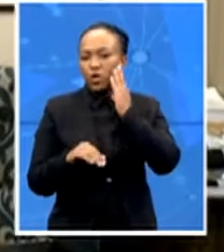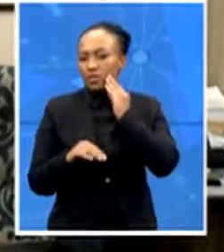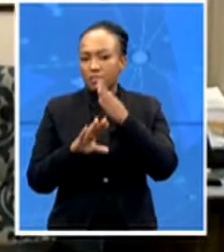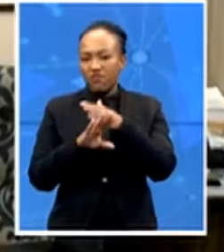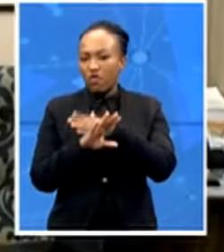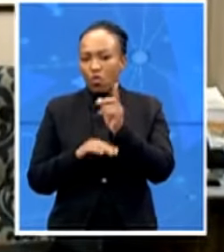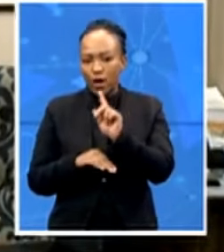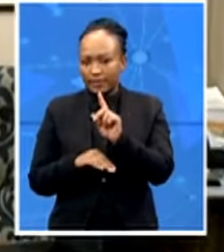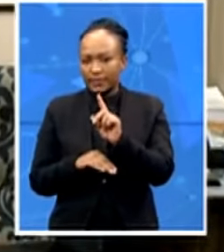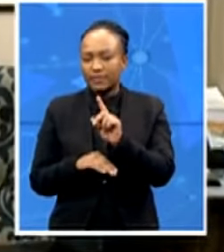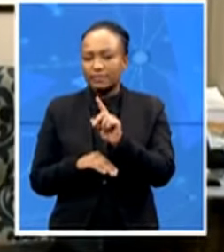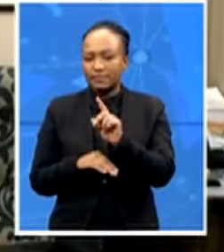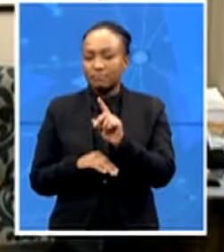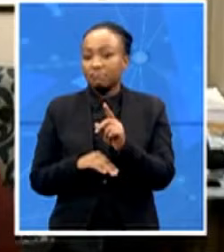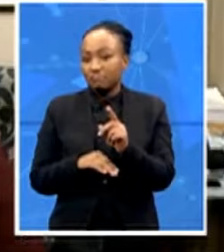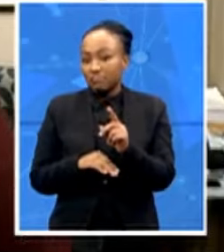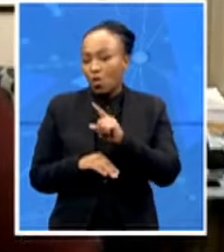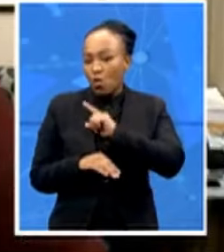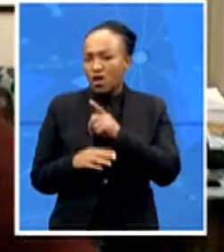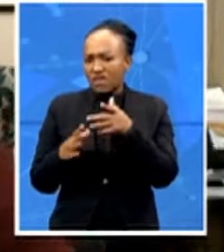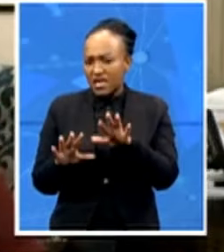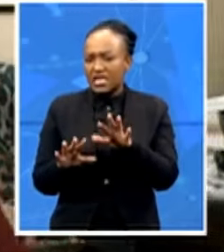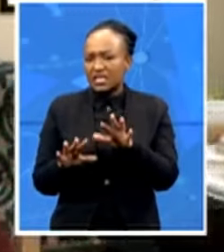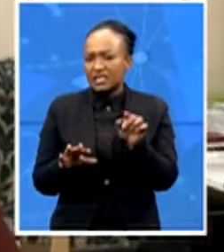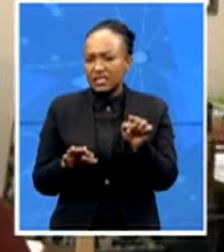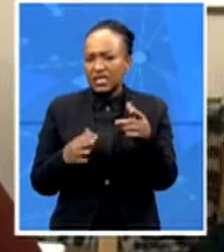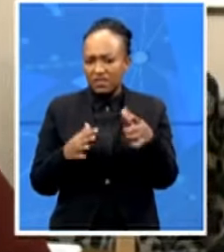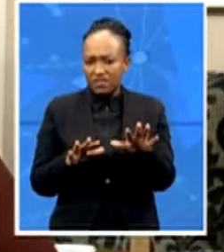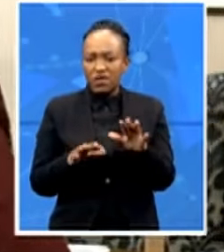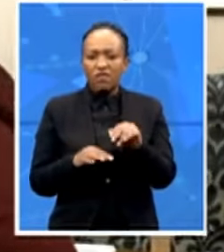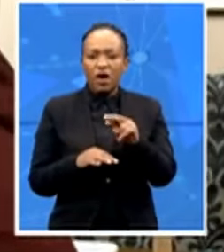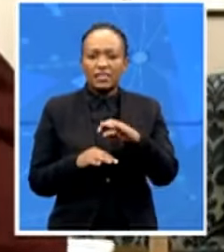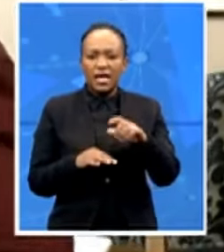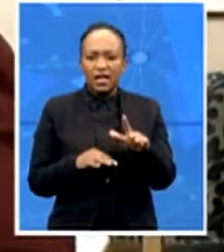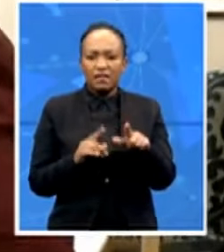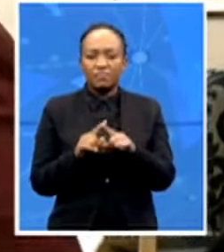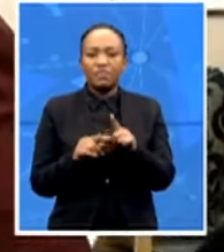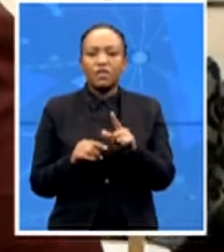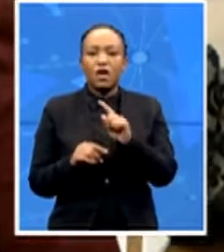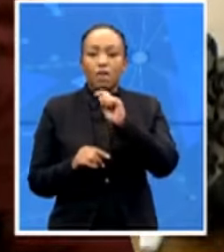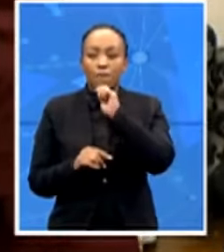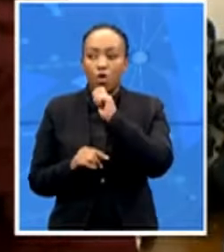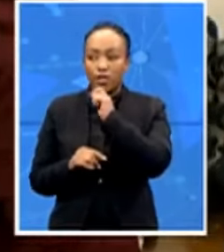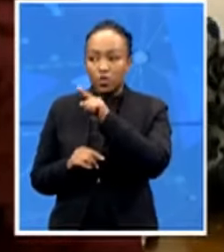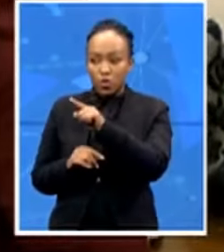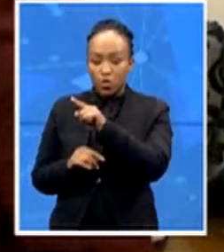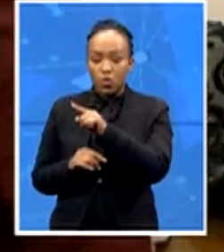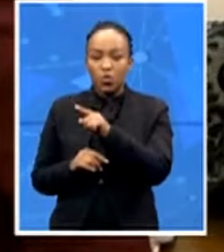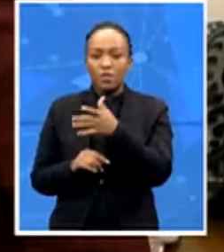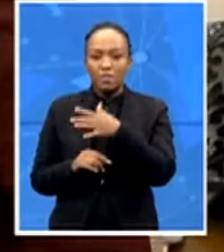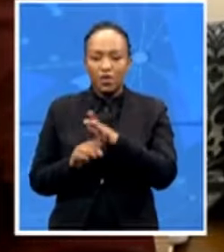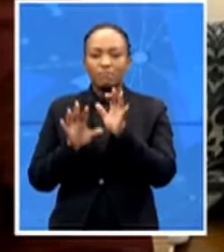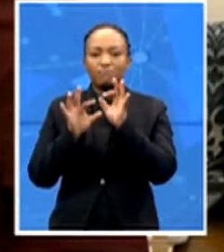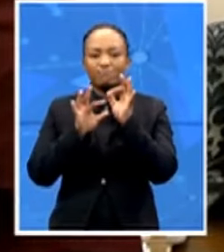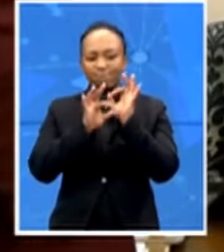her then really to bring up this matter to the RCL so very warm good morning to you let me just very briefly speak to you about this you